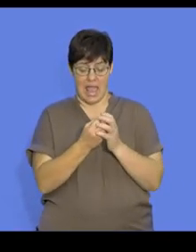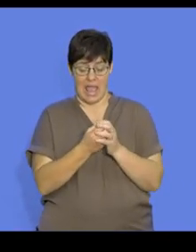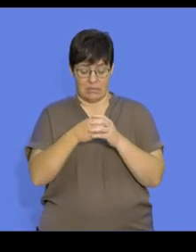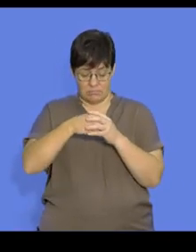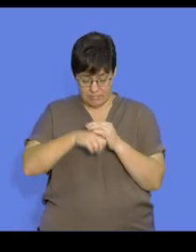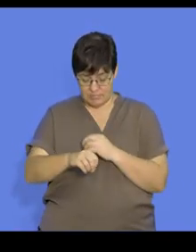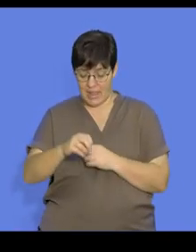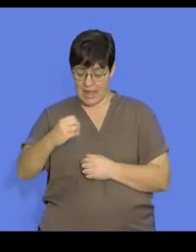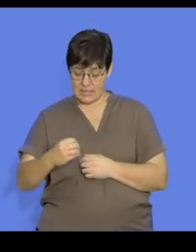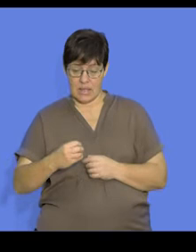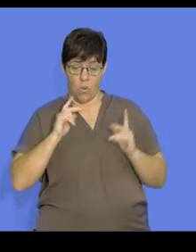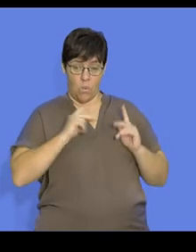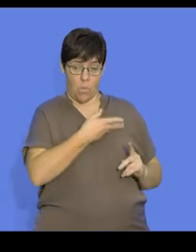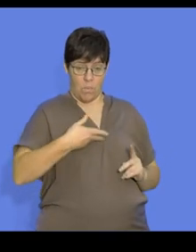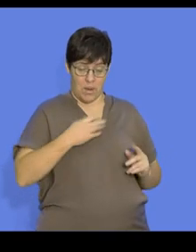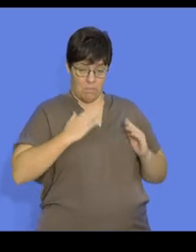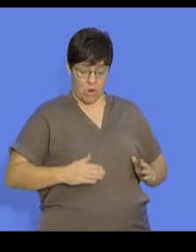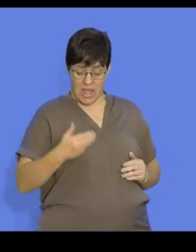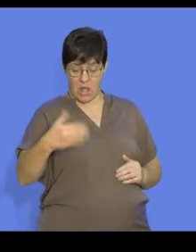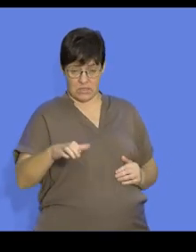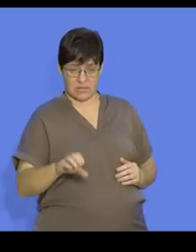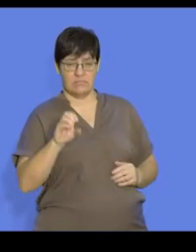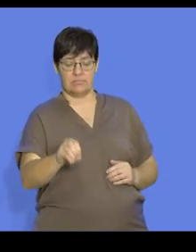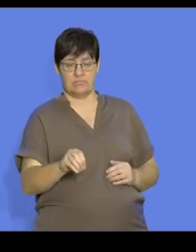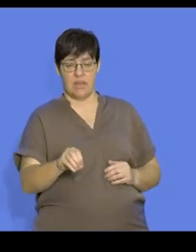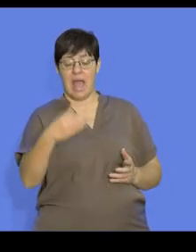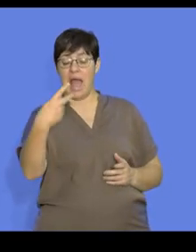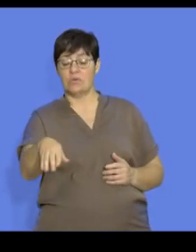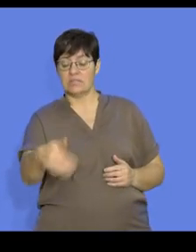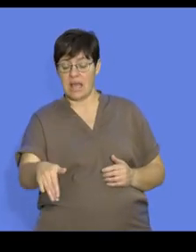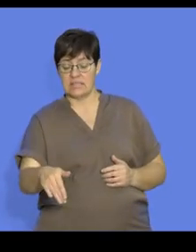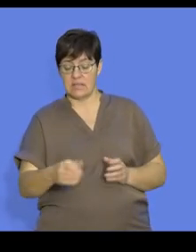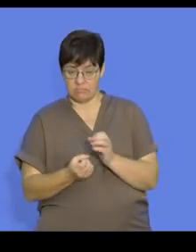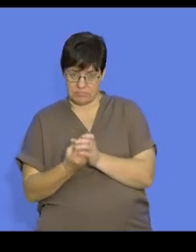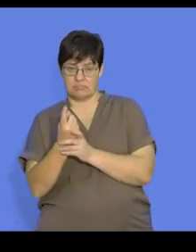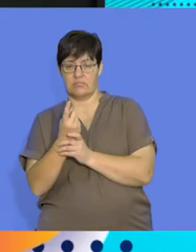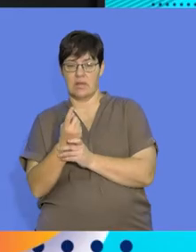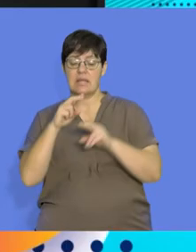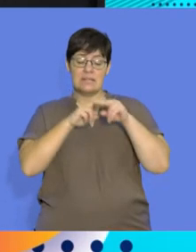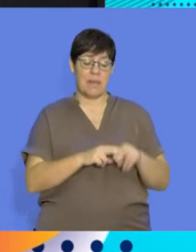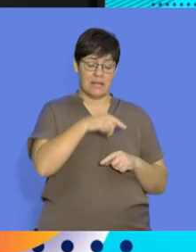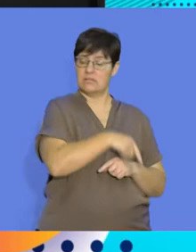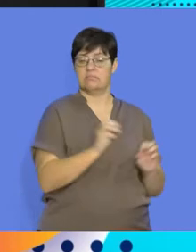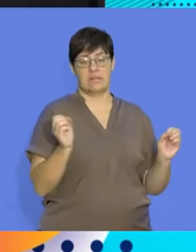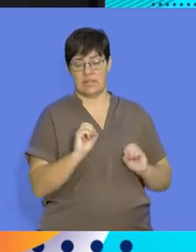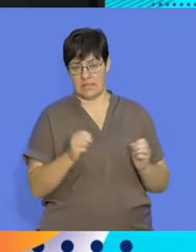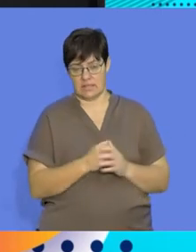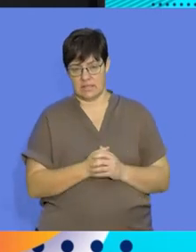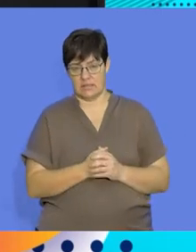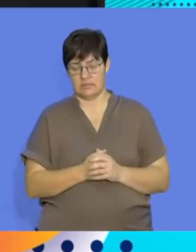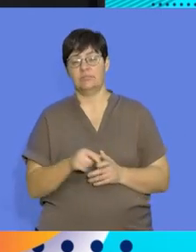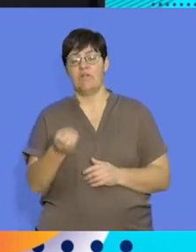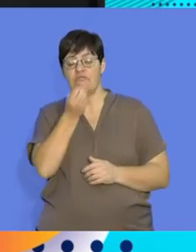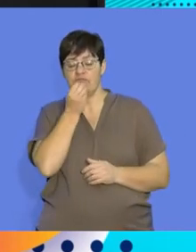the female's body and these eggs hatch outside with no dependence on the mother. So the egg has its yolk